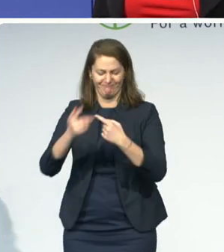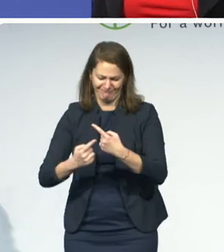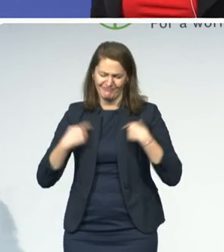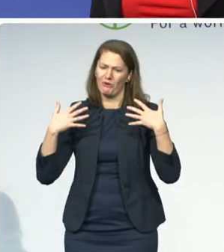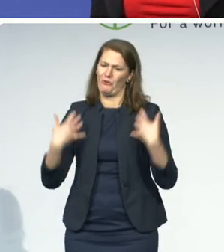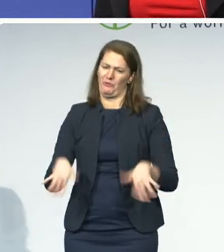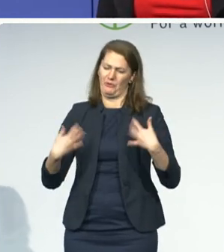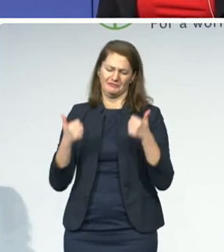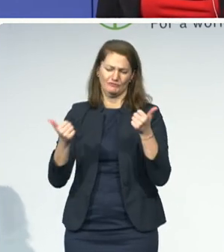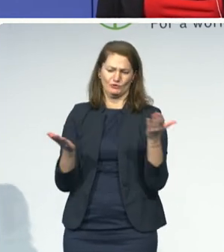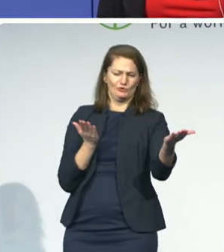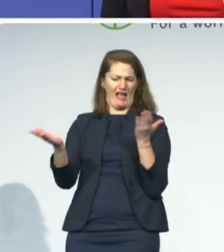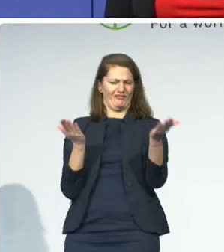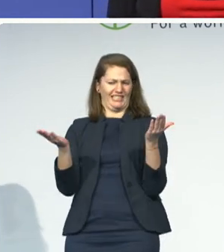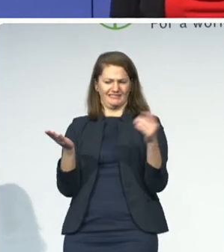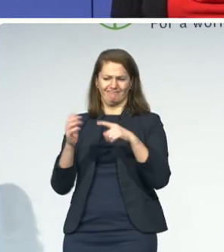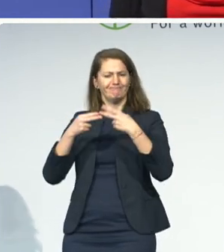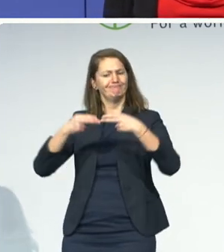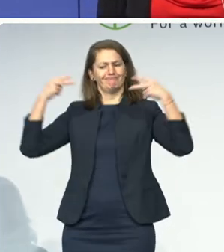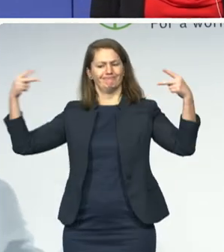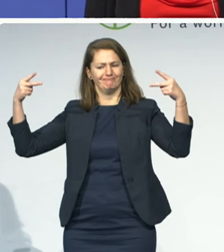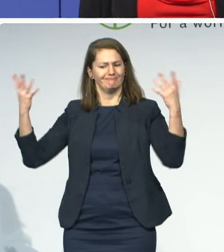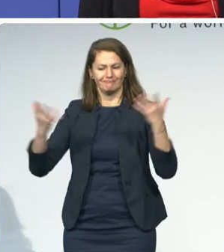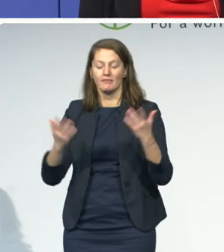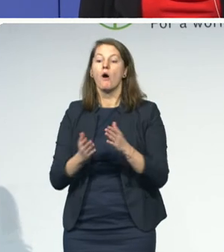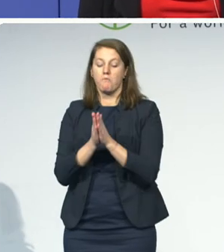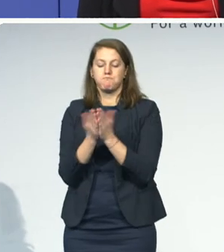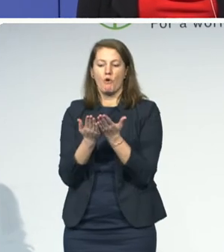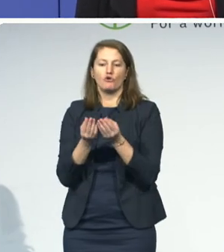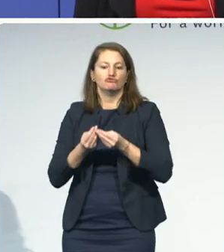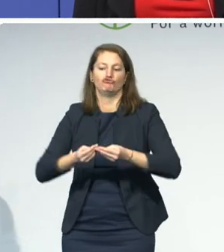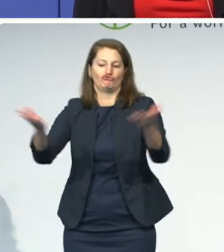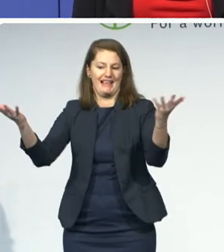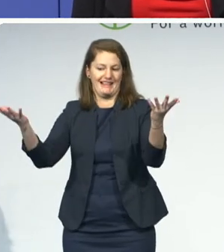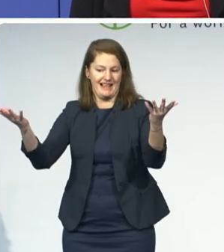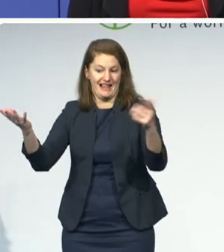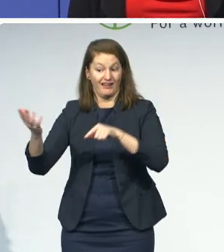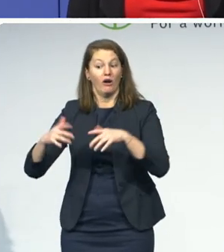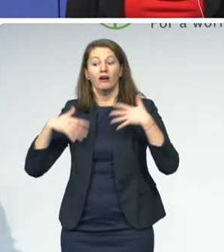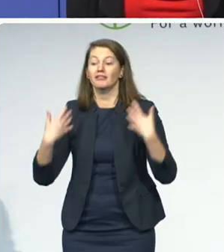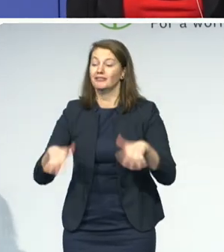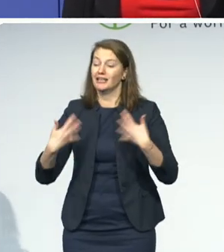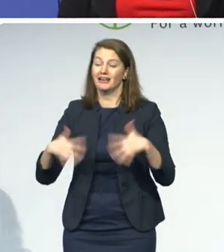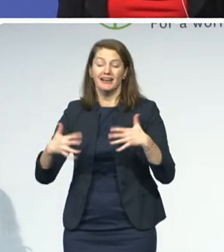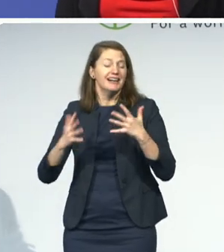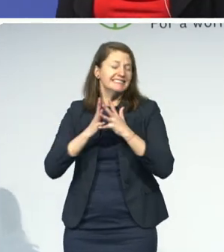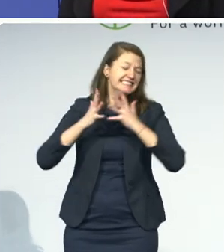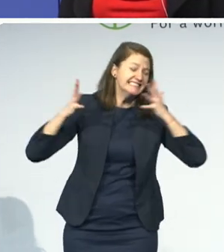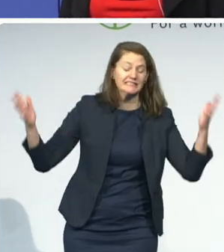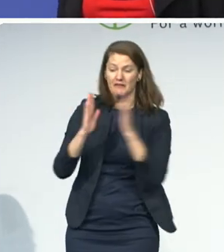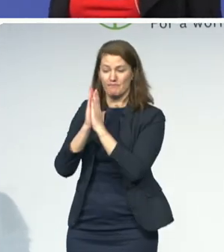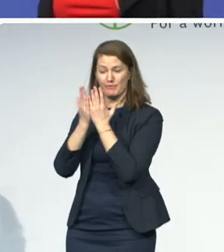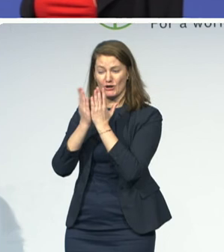Bookshare. Bookshare is the largest accessible library in the world, and we serve people that are blind,